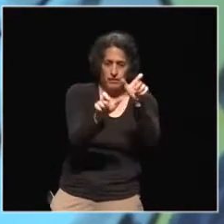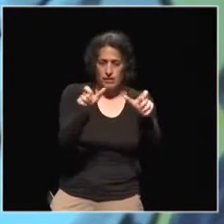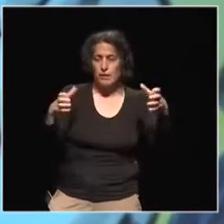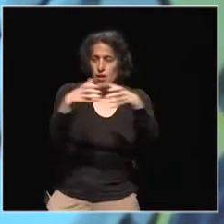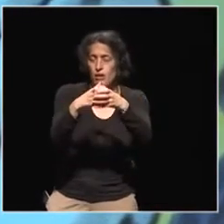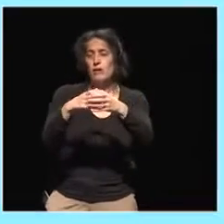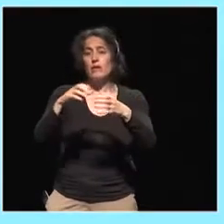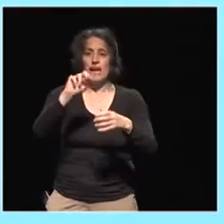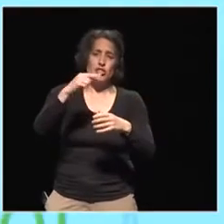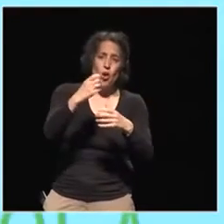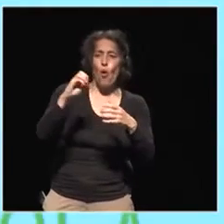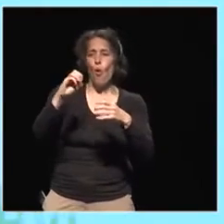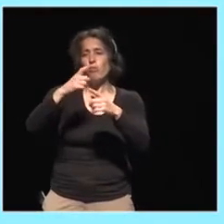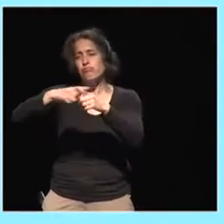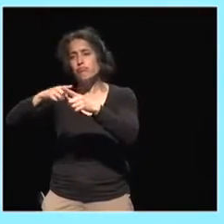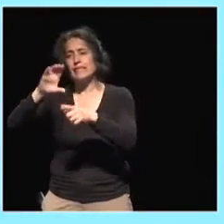matters.